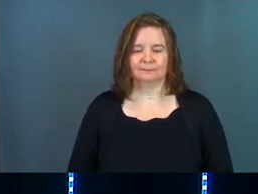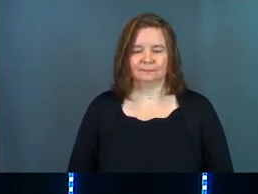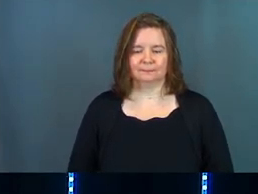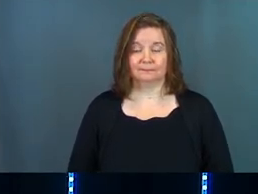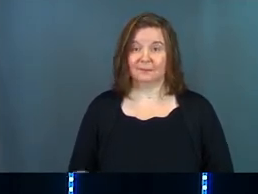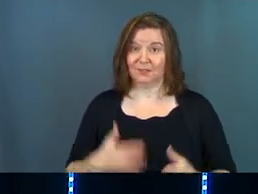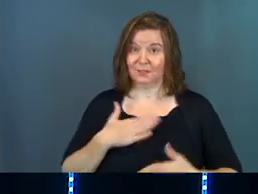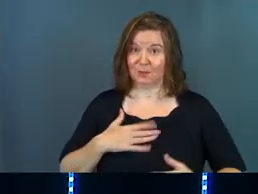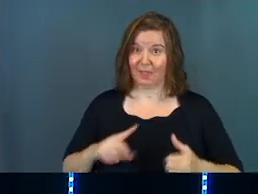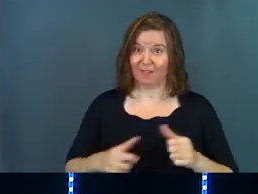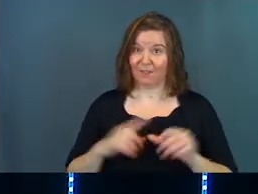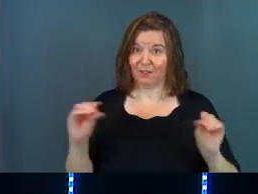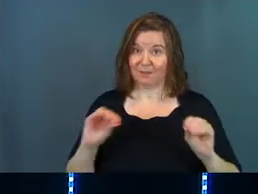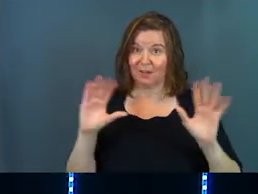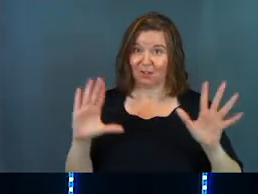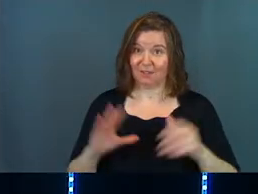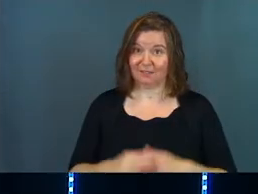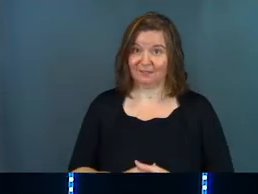Did you enjoy that first miracle?